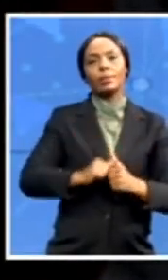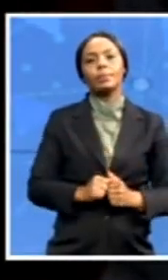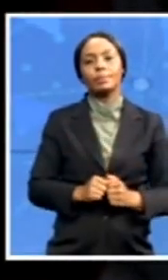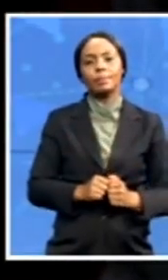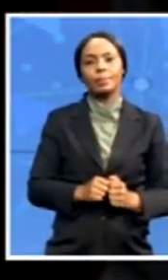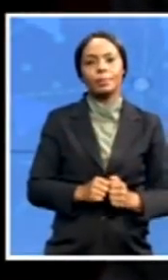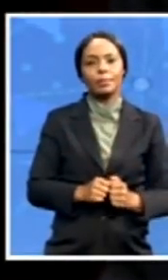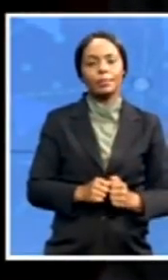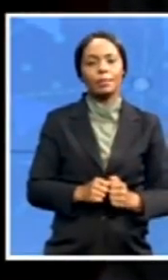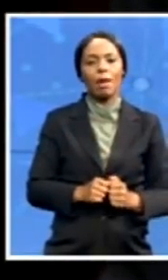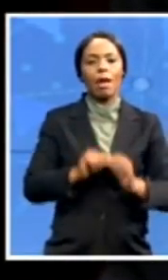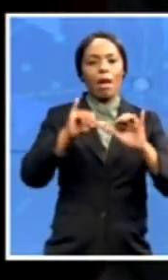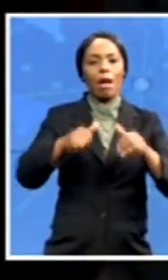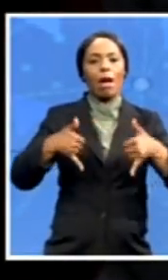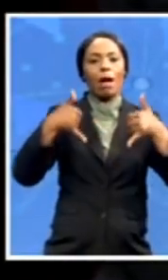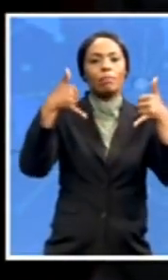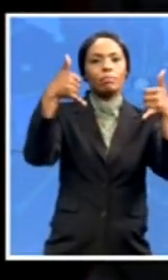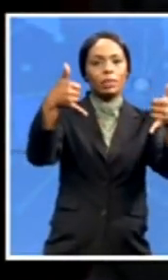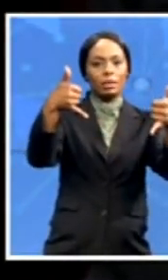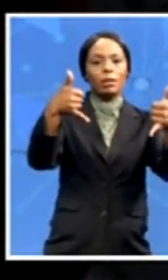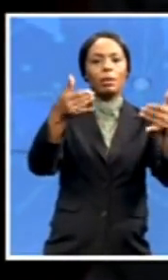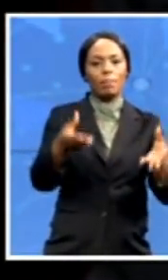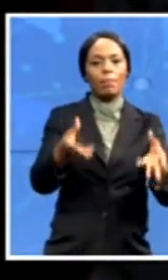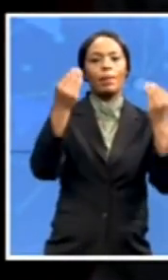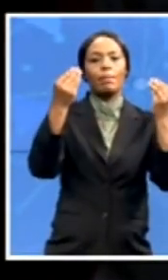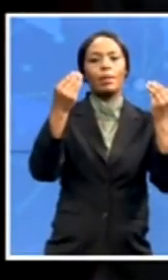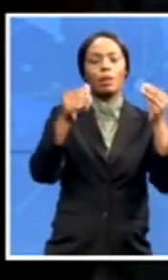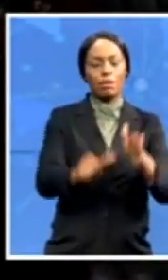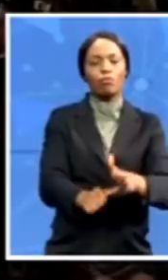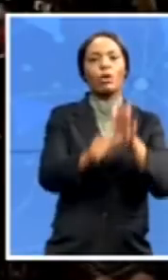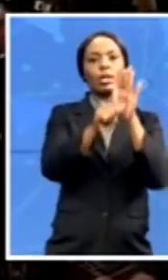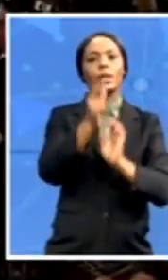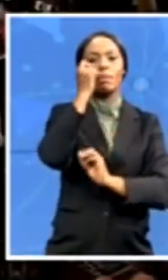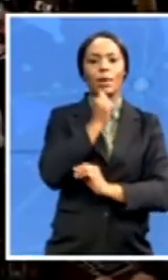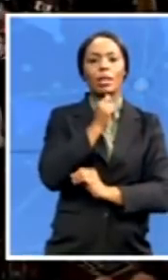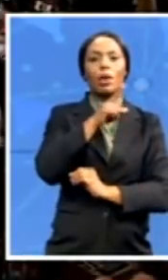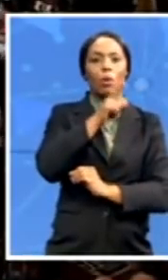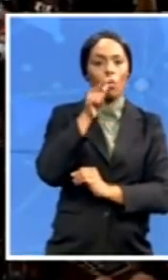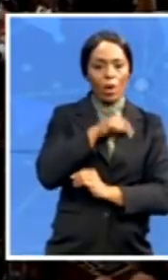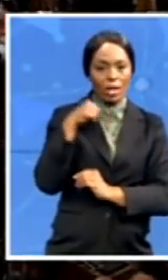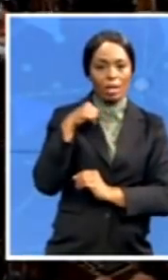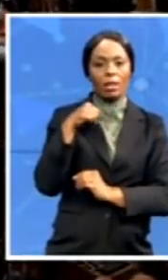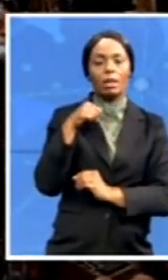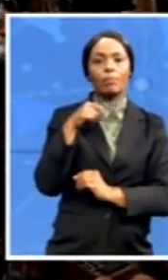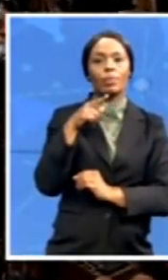this remarkable man during his life on earth. Nineteen eighty-one,